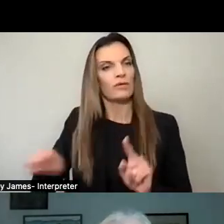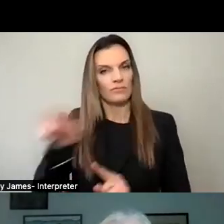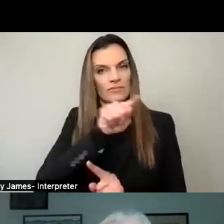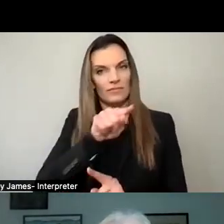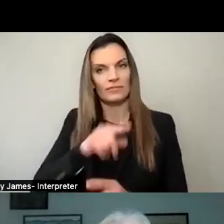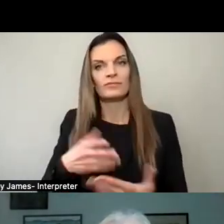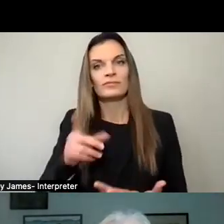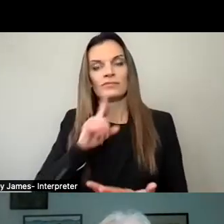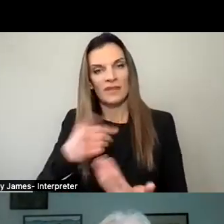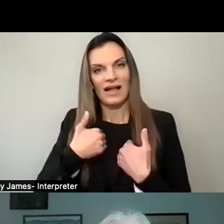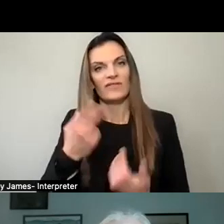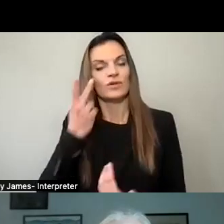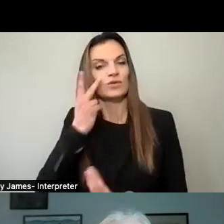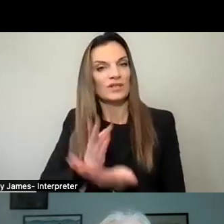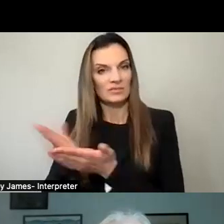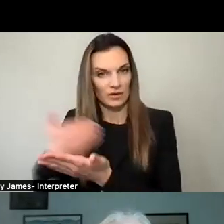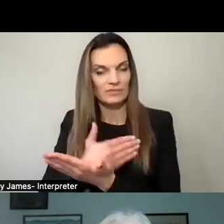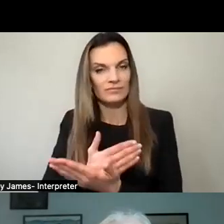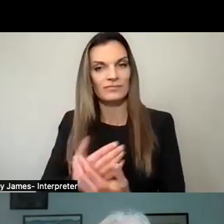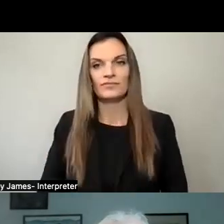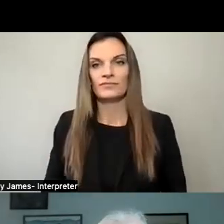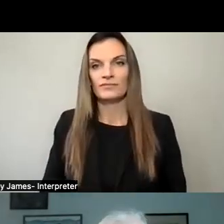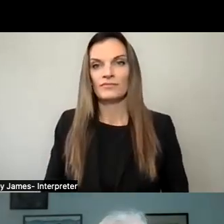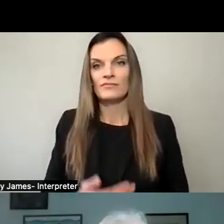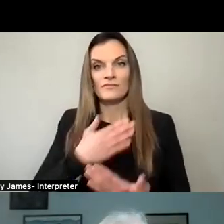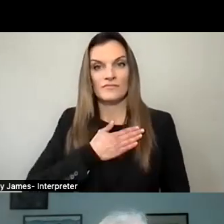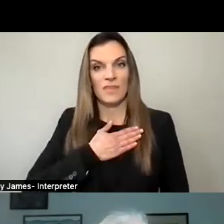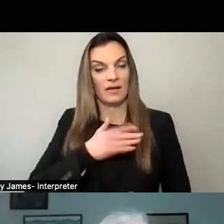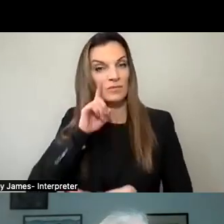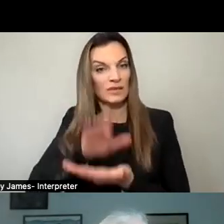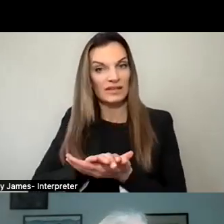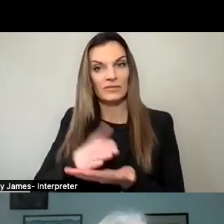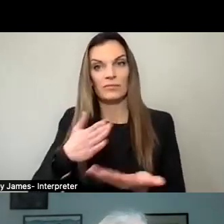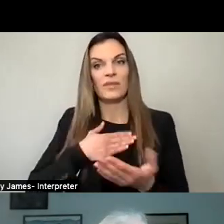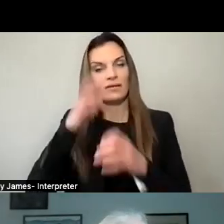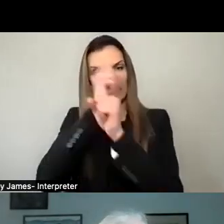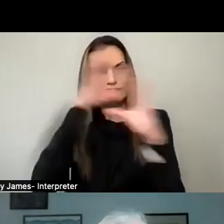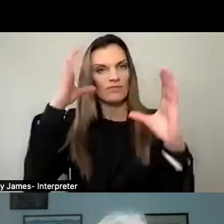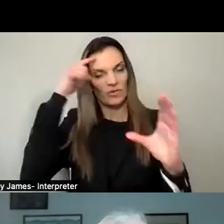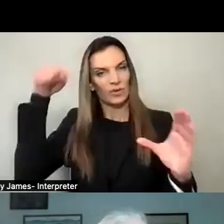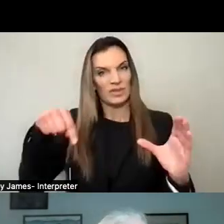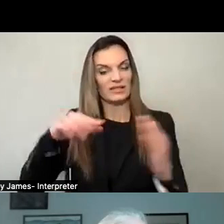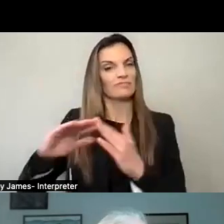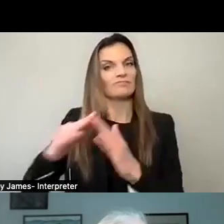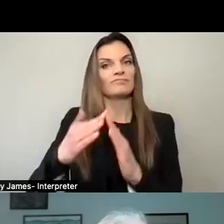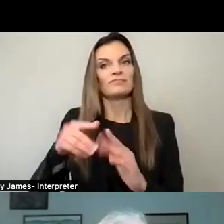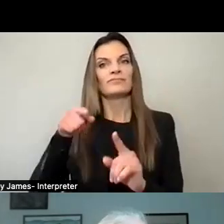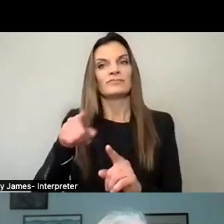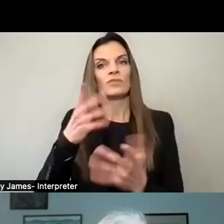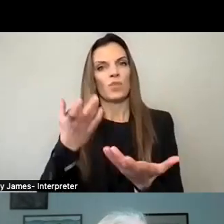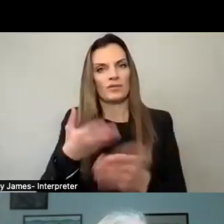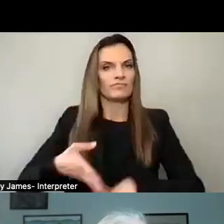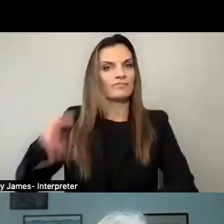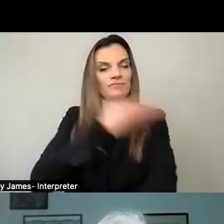and transparent in everything it does. My belief and my vision for the village of Sleepy Hollow is revitalization of Beekman Avenue,